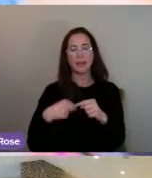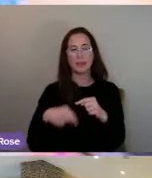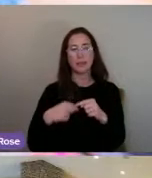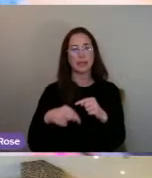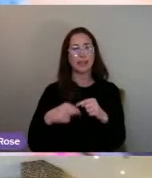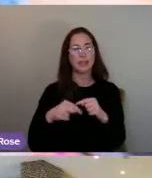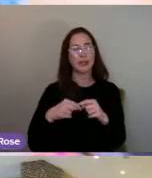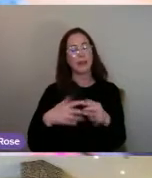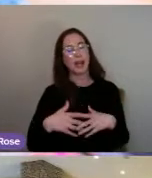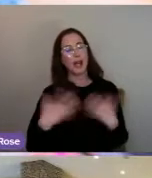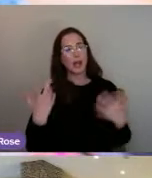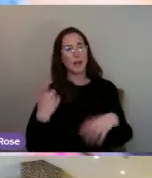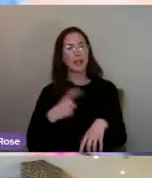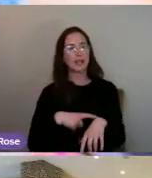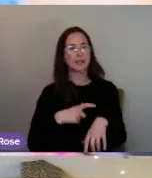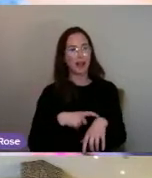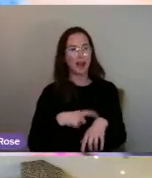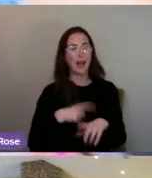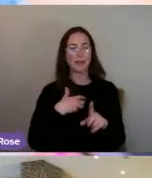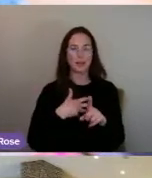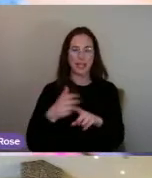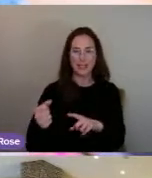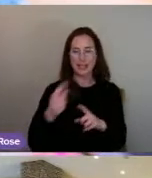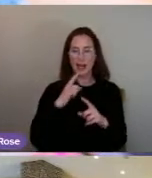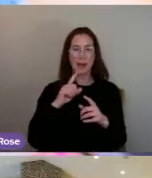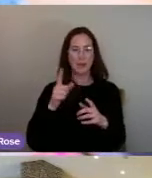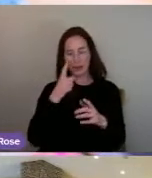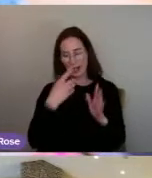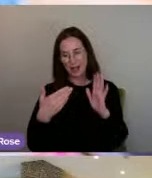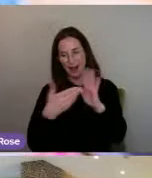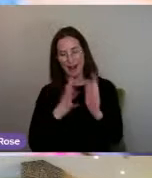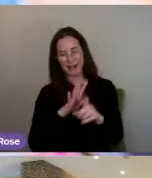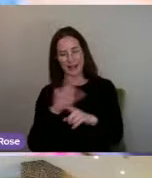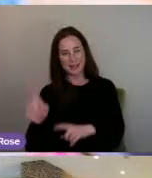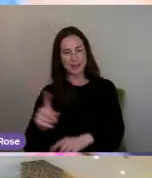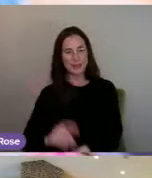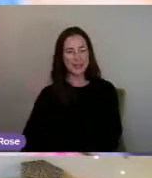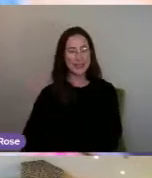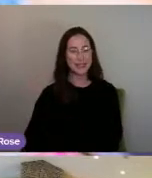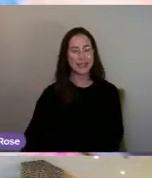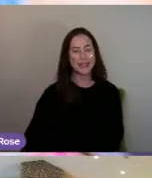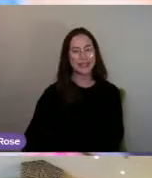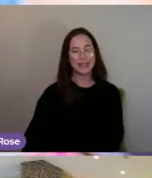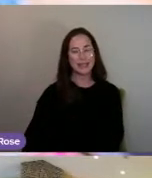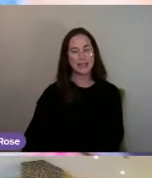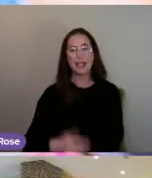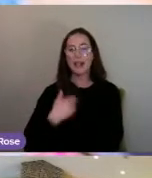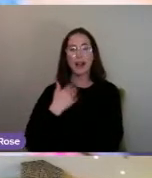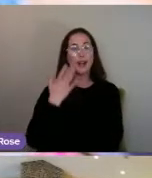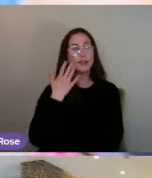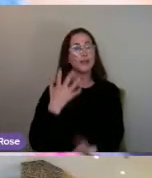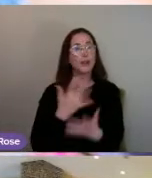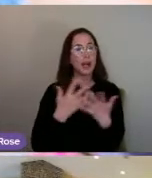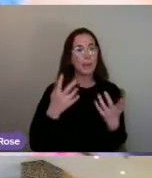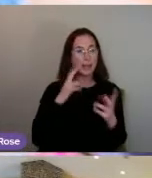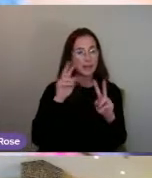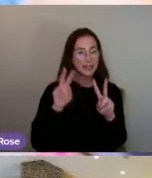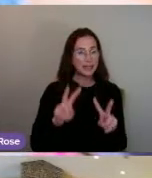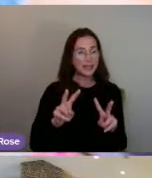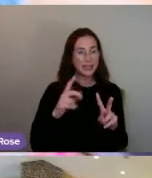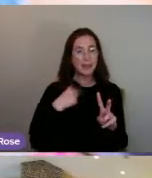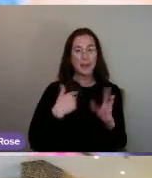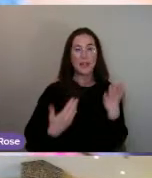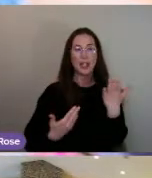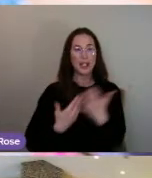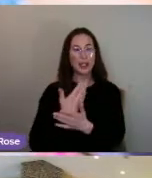hasn't had a chance, time to catch up as well. So you can always add yours in next week. And I don't know how many of you have seen, but we have a